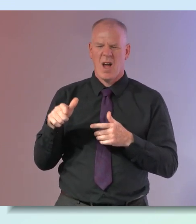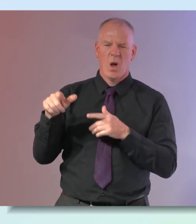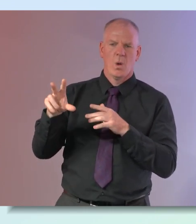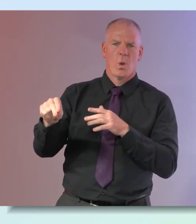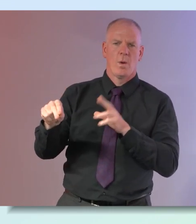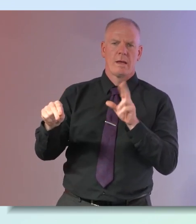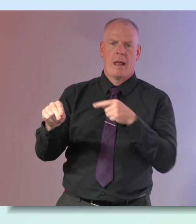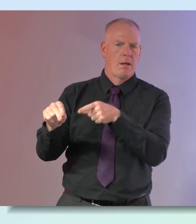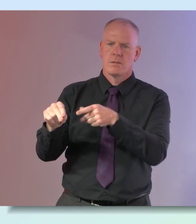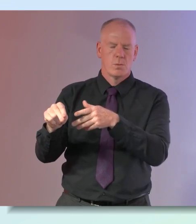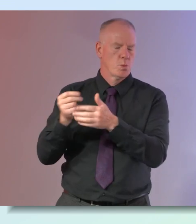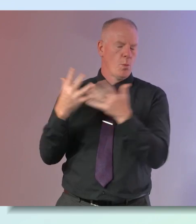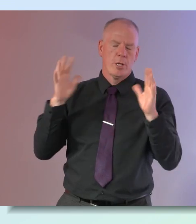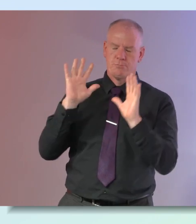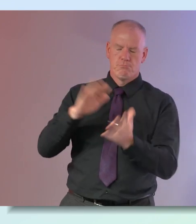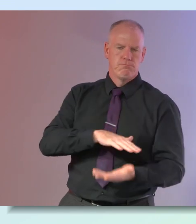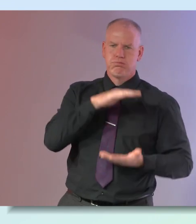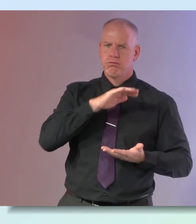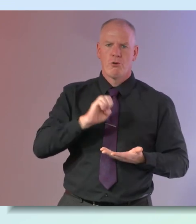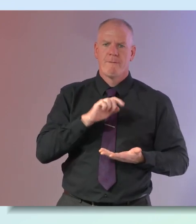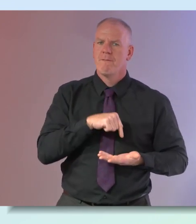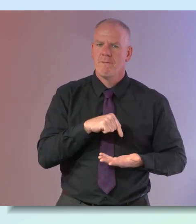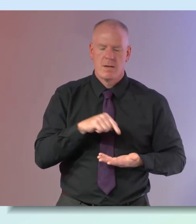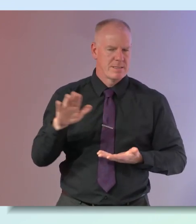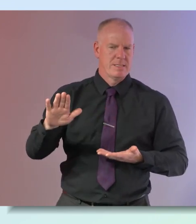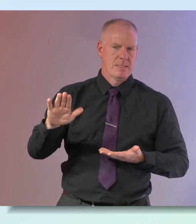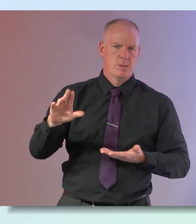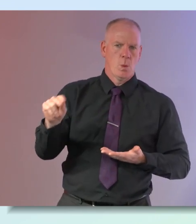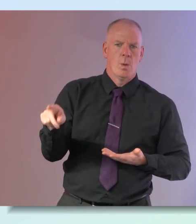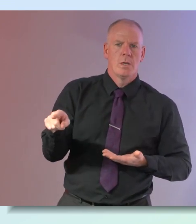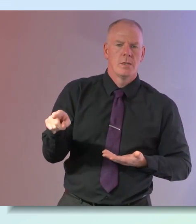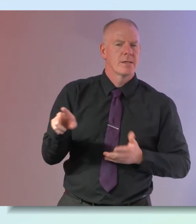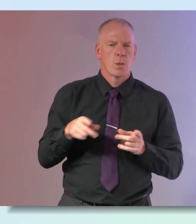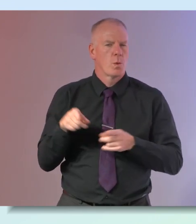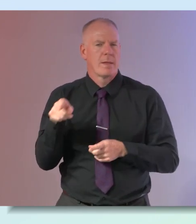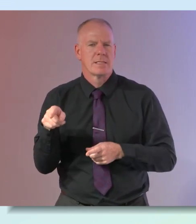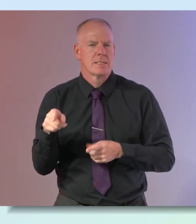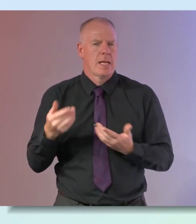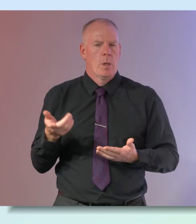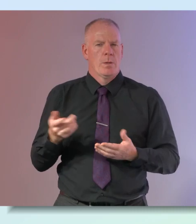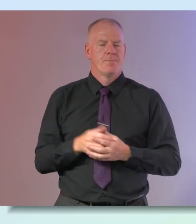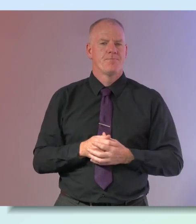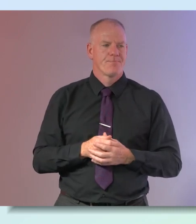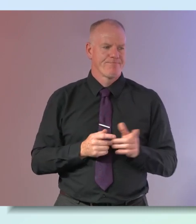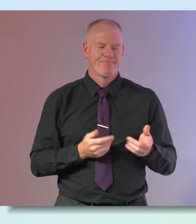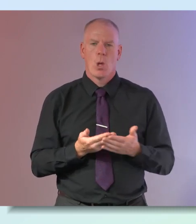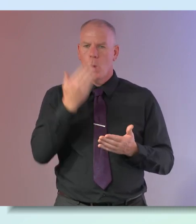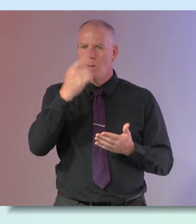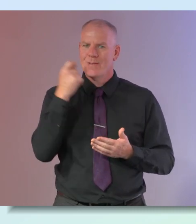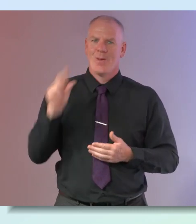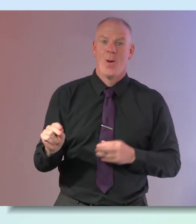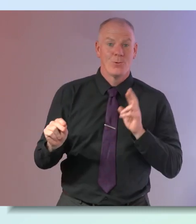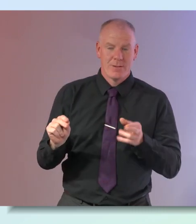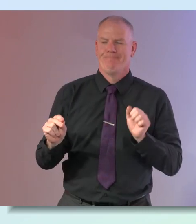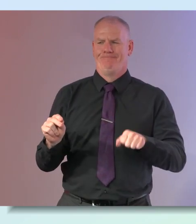i can't take that on my plate is full enough i have as much as i can handle and i can't do that right now learning to say no sometimes critically